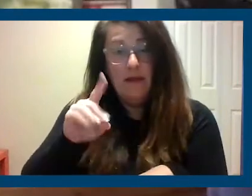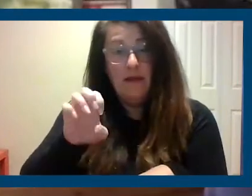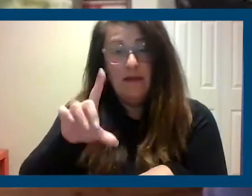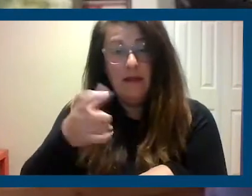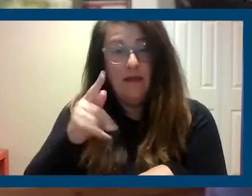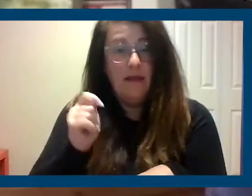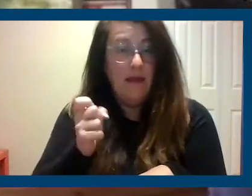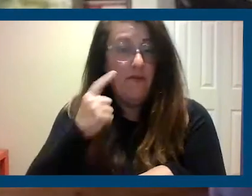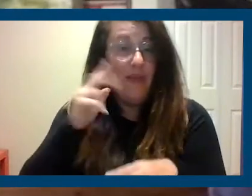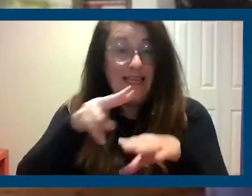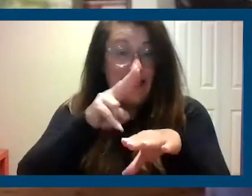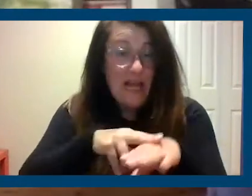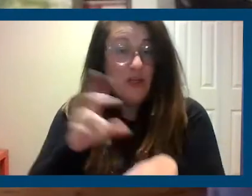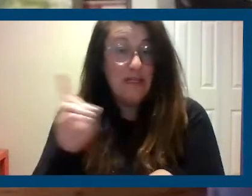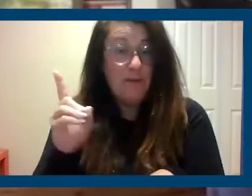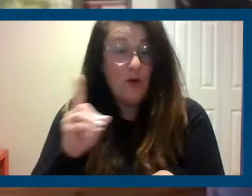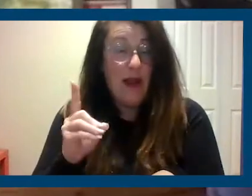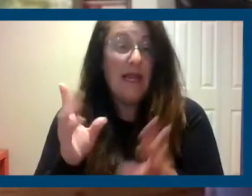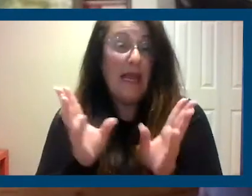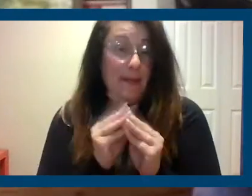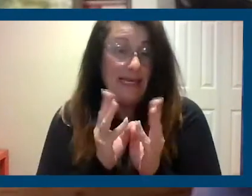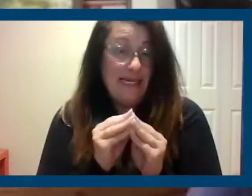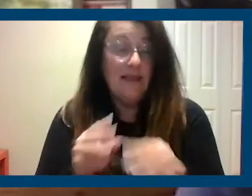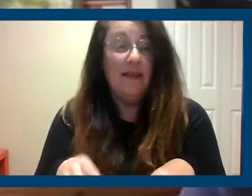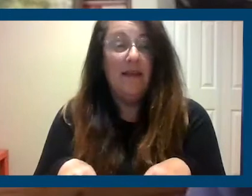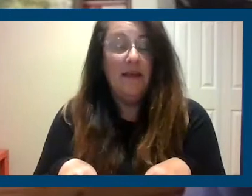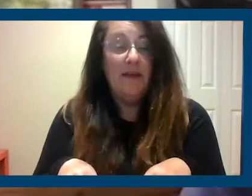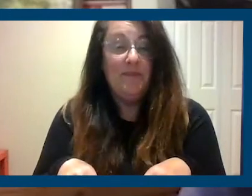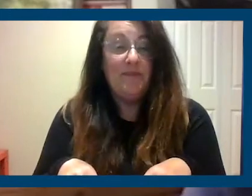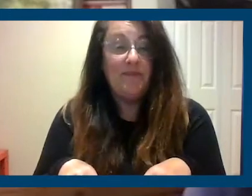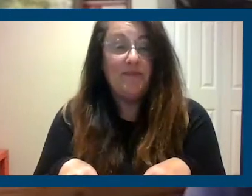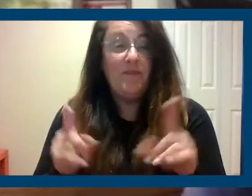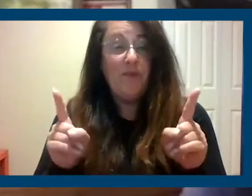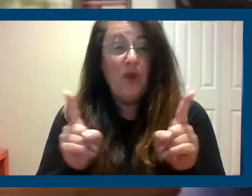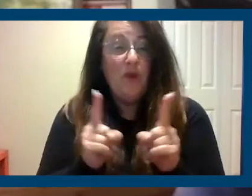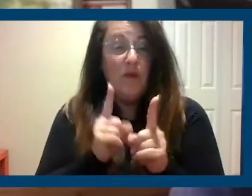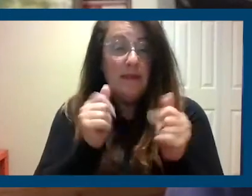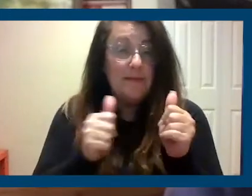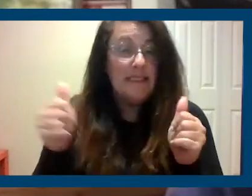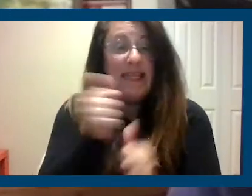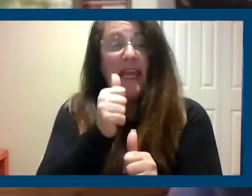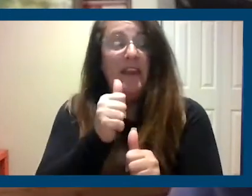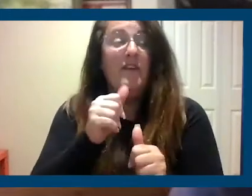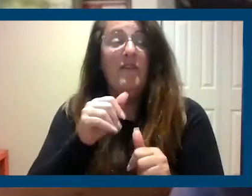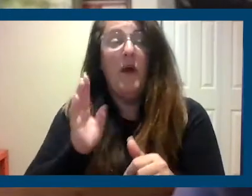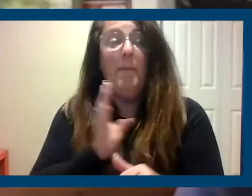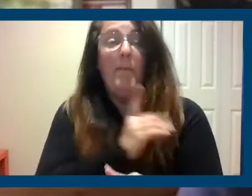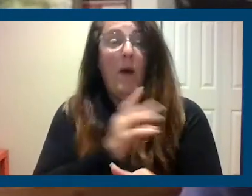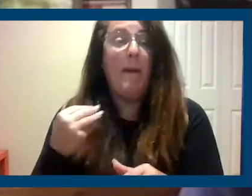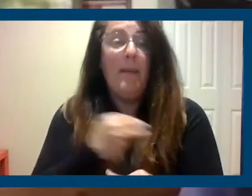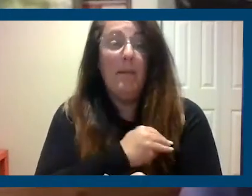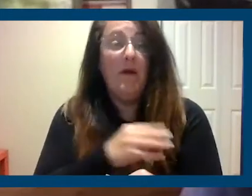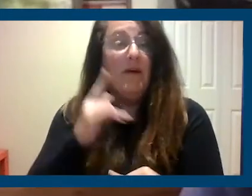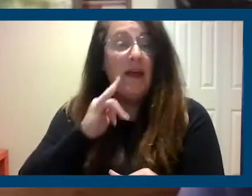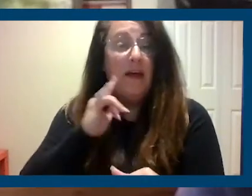Democratic Committee, as well as being an executive board member for the California Democratic